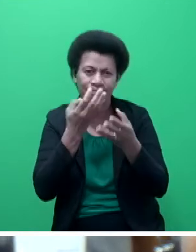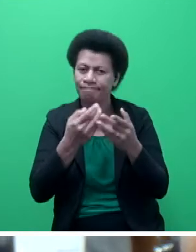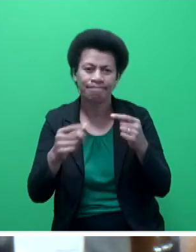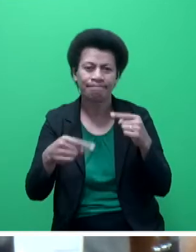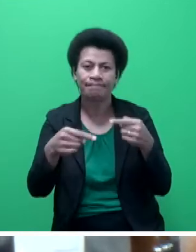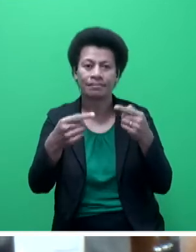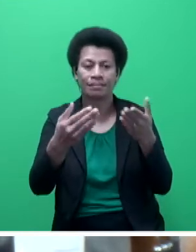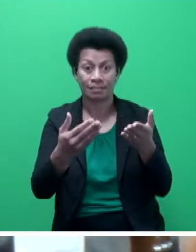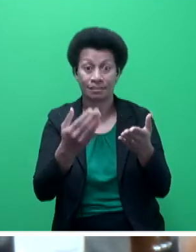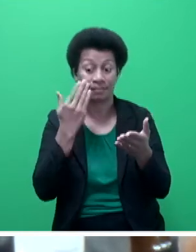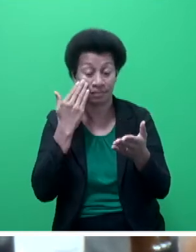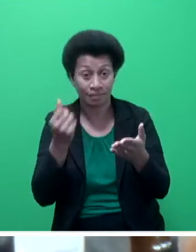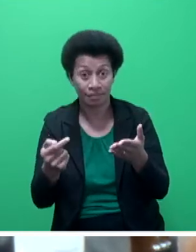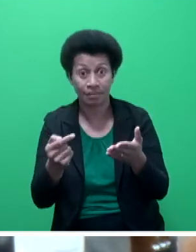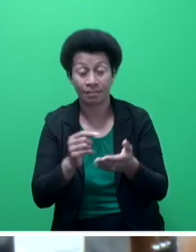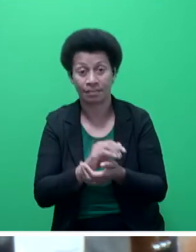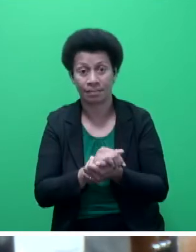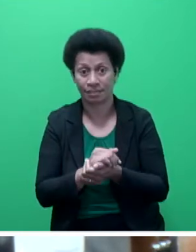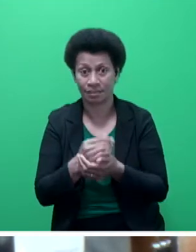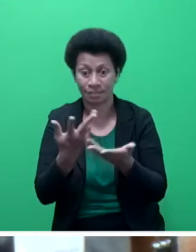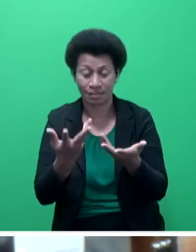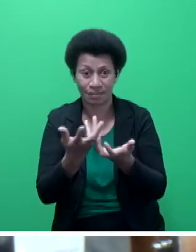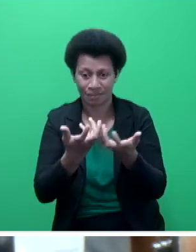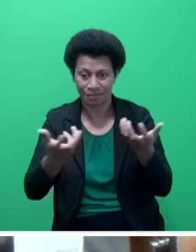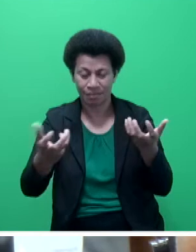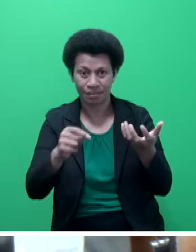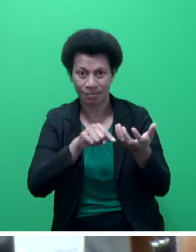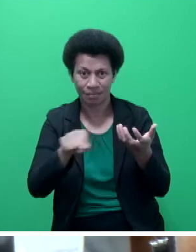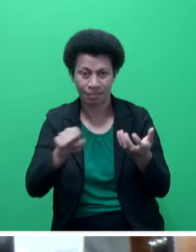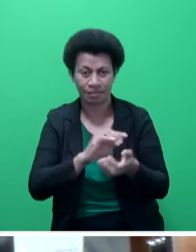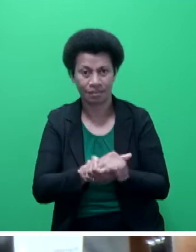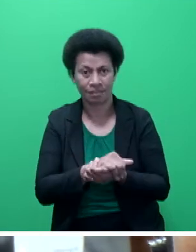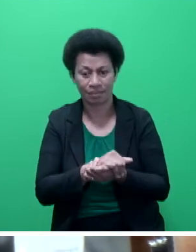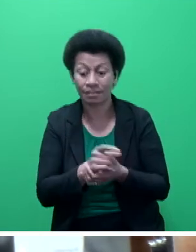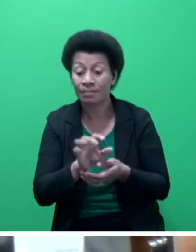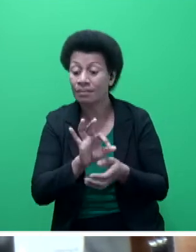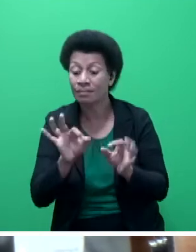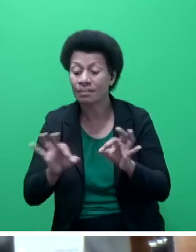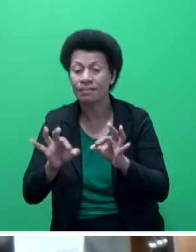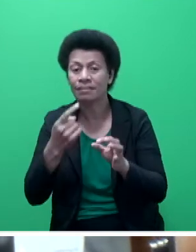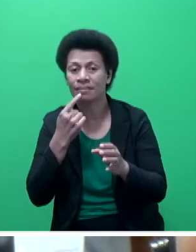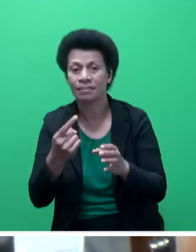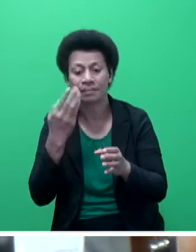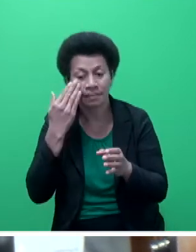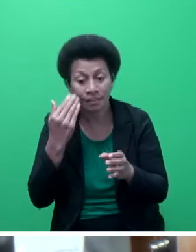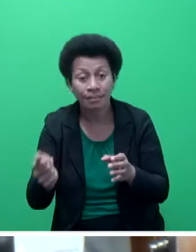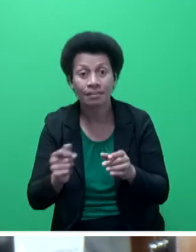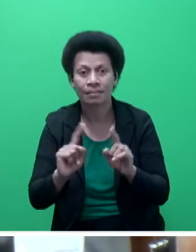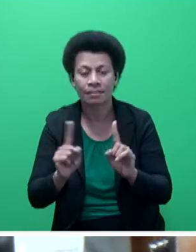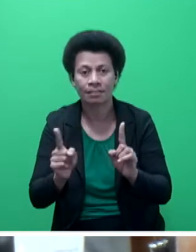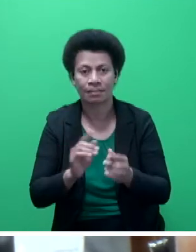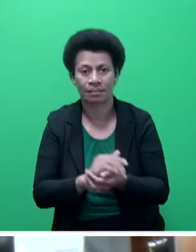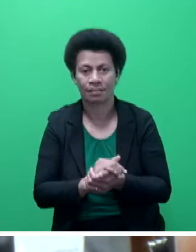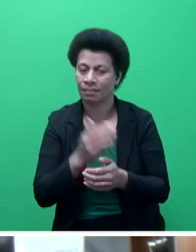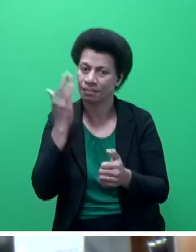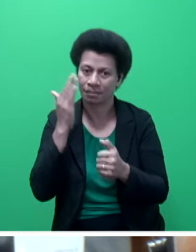particularly in the area of disaggregation. See, they all, none of them actually went on about the actual findings of it. They did not